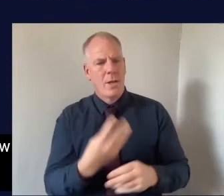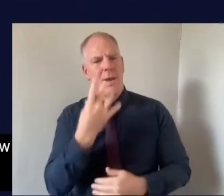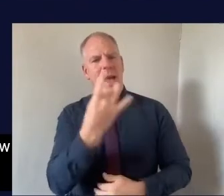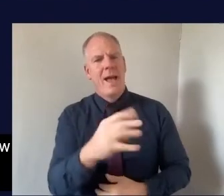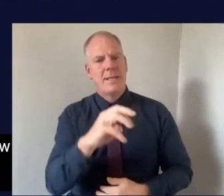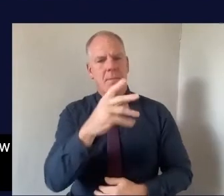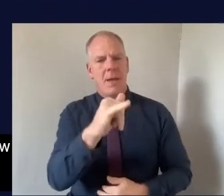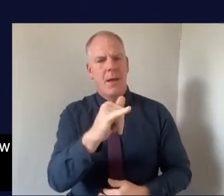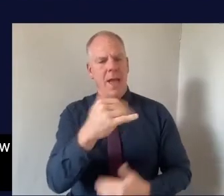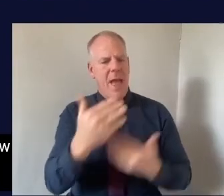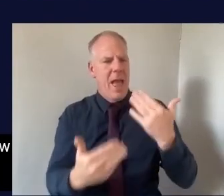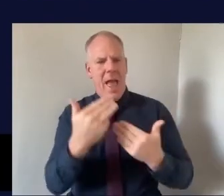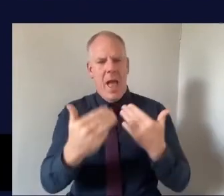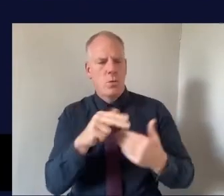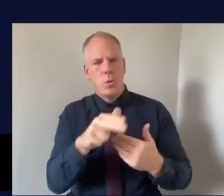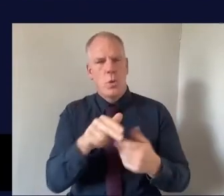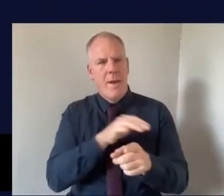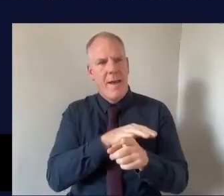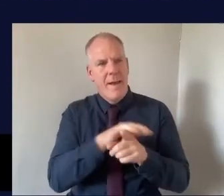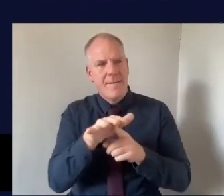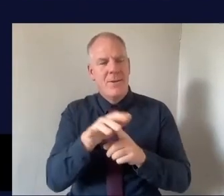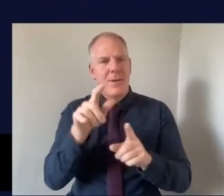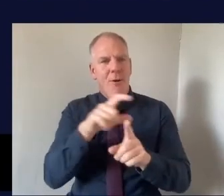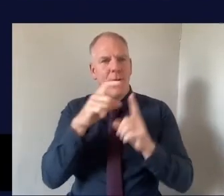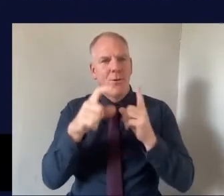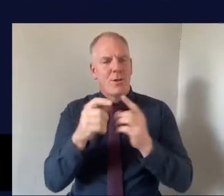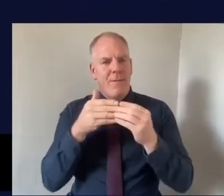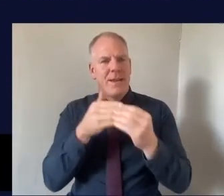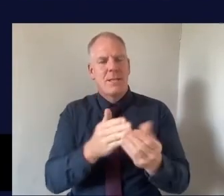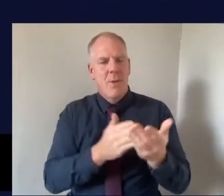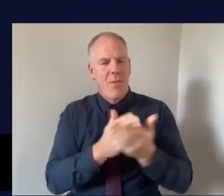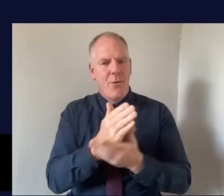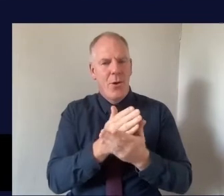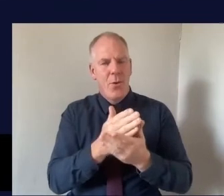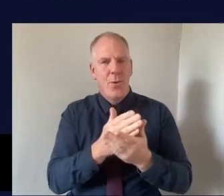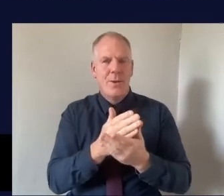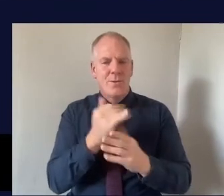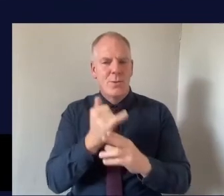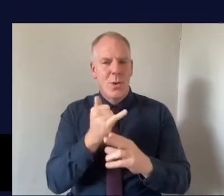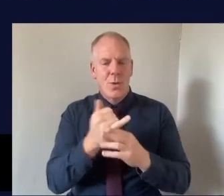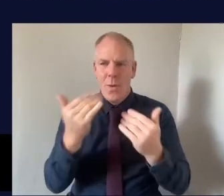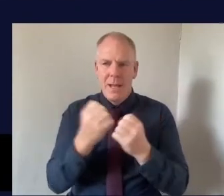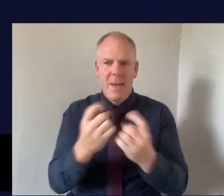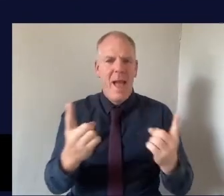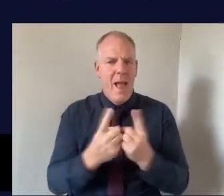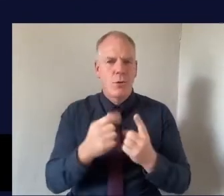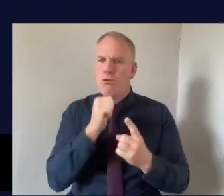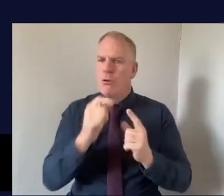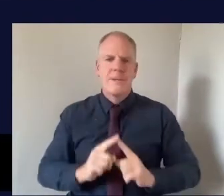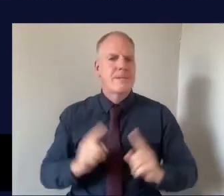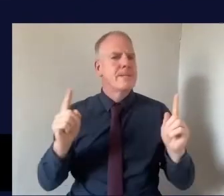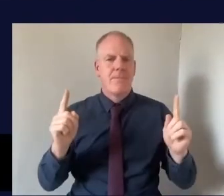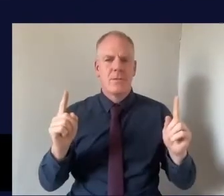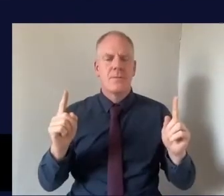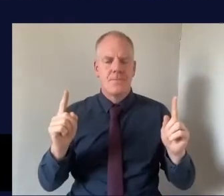you know, how do you nurture that culture of leadership in your school that is welcoming to everybody and where there's no discernible difference between